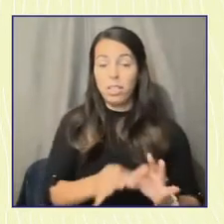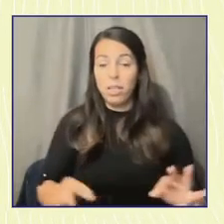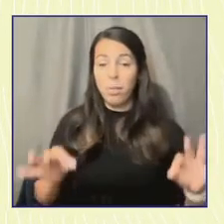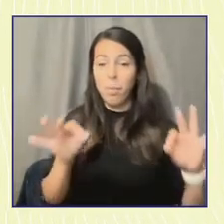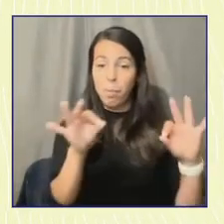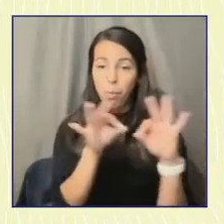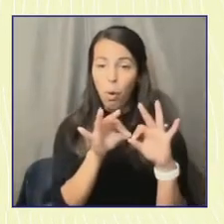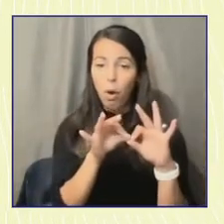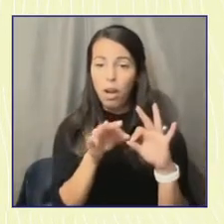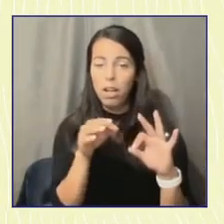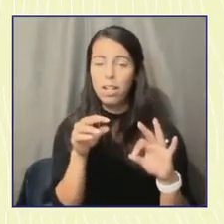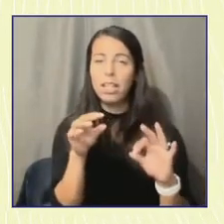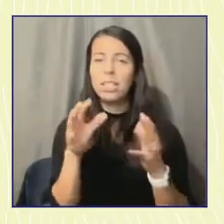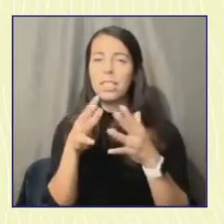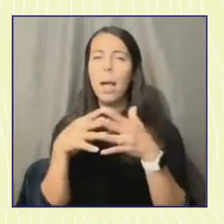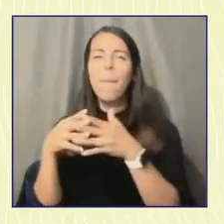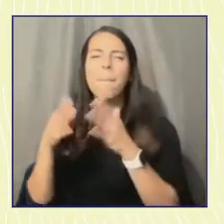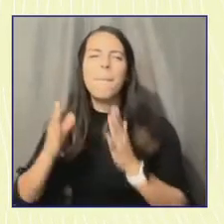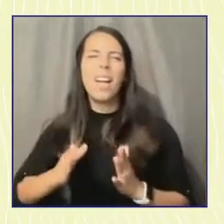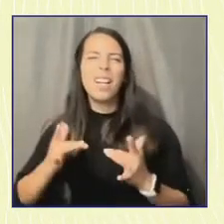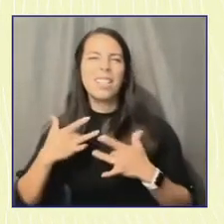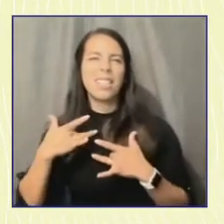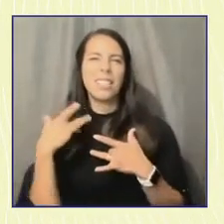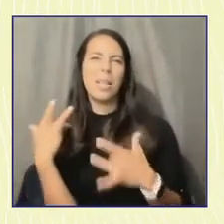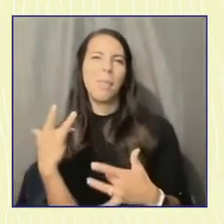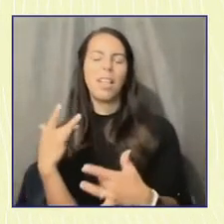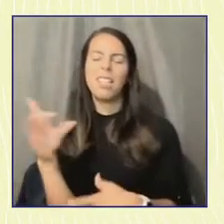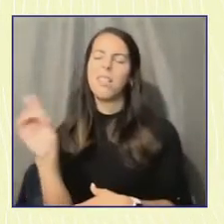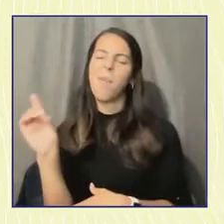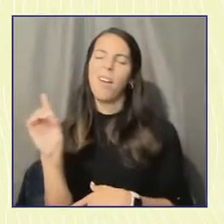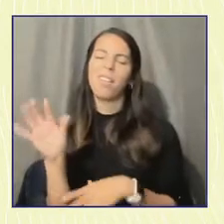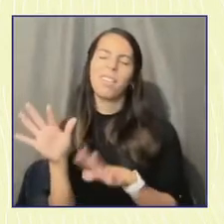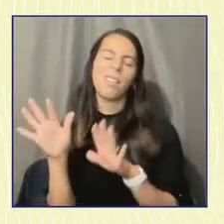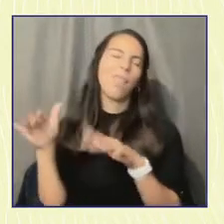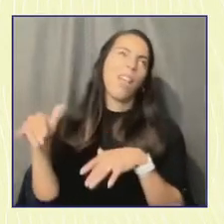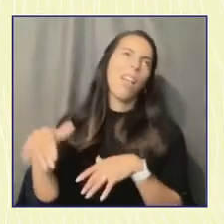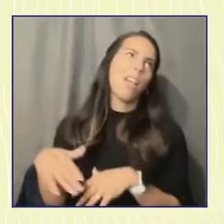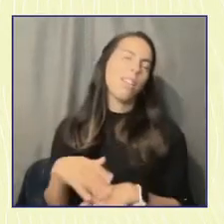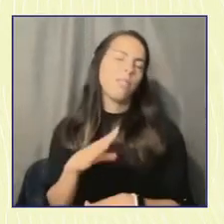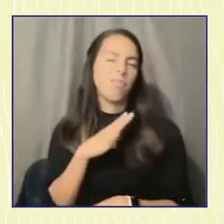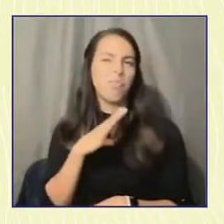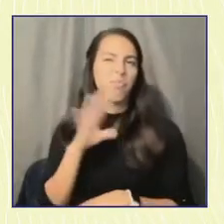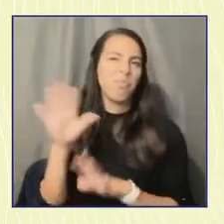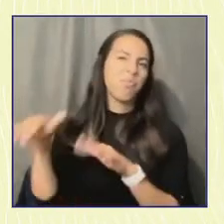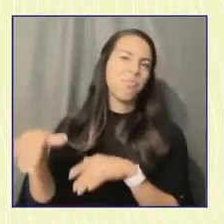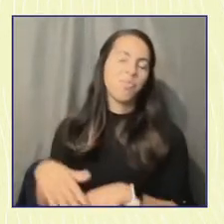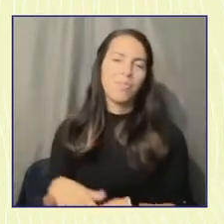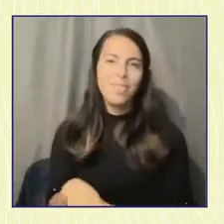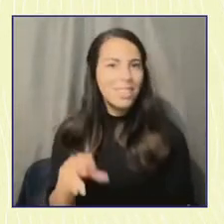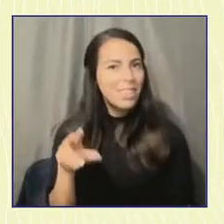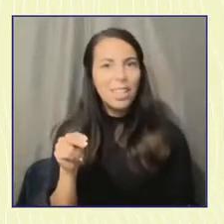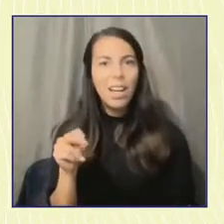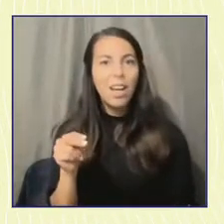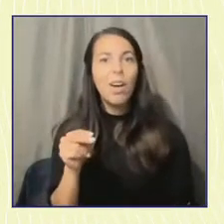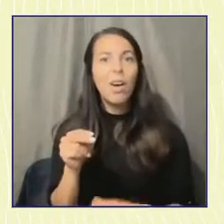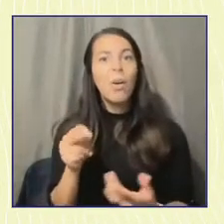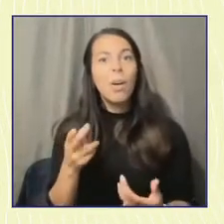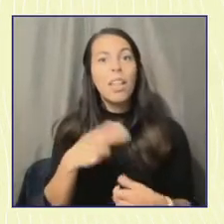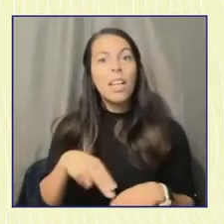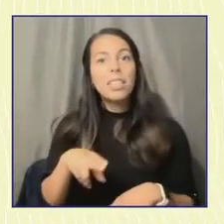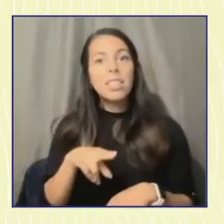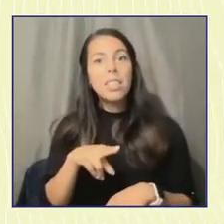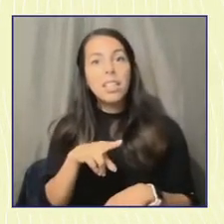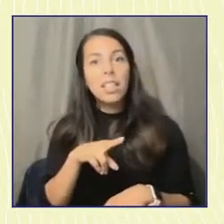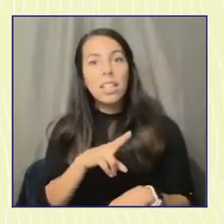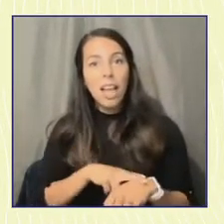democracy for granted, and we just assume that it's natural and inevitable that the responsible citizen